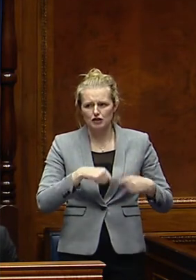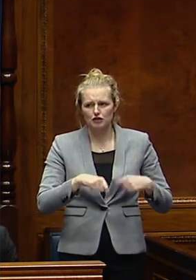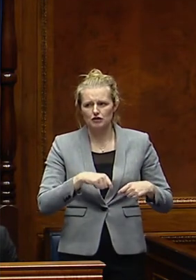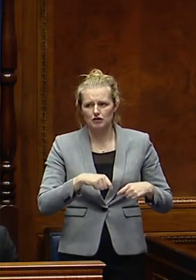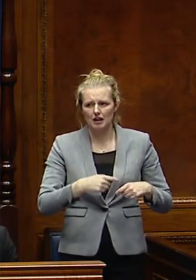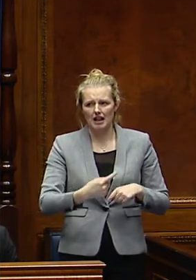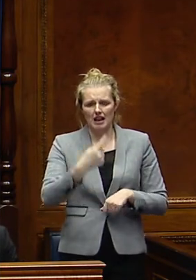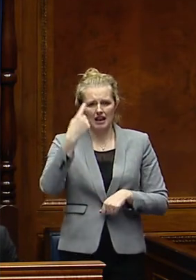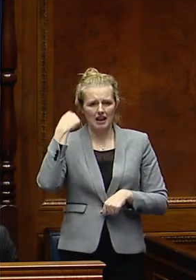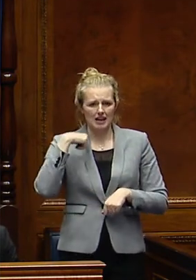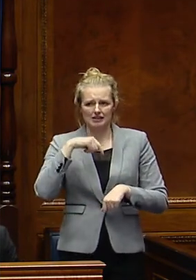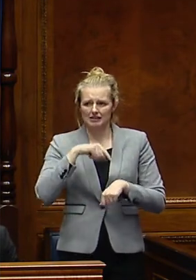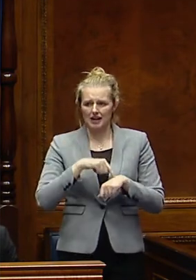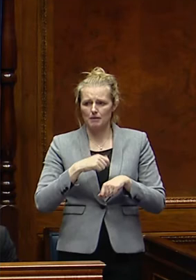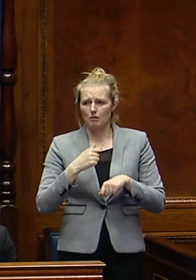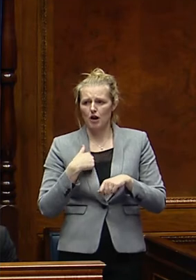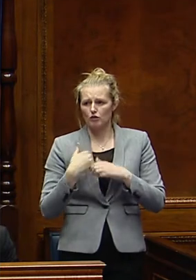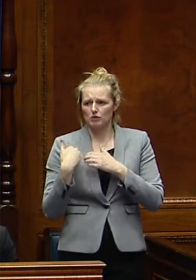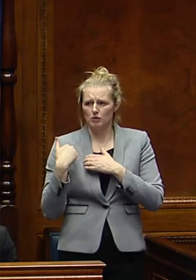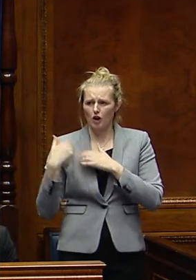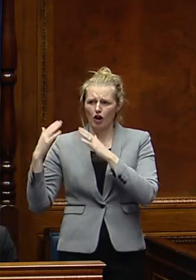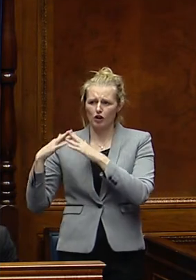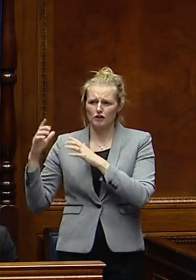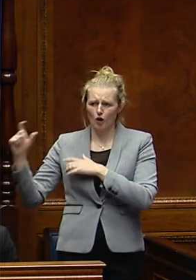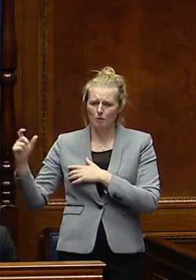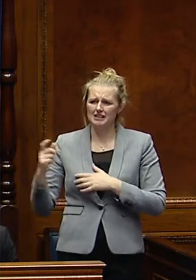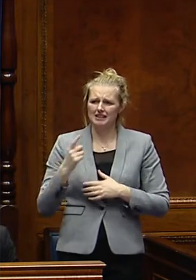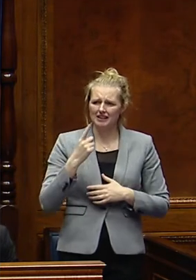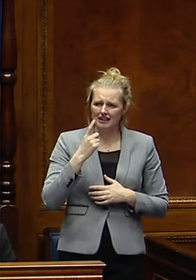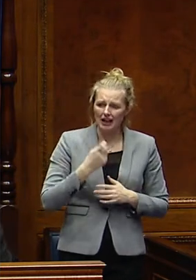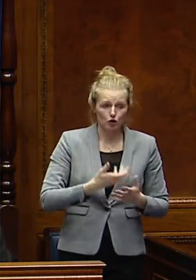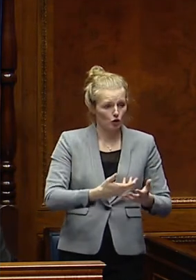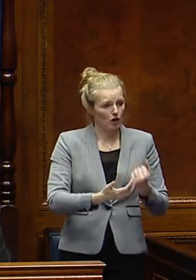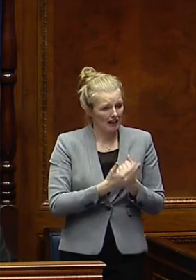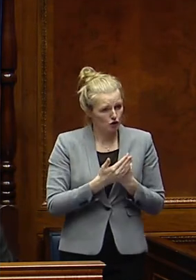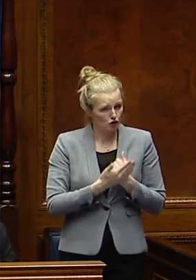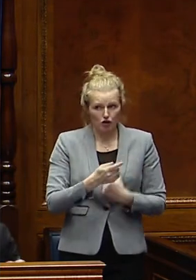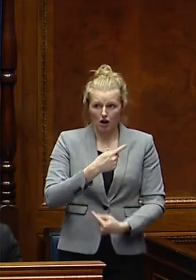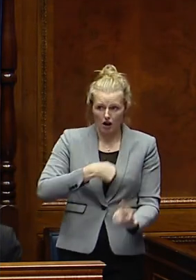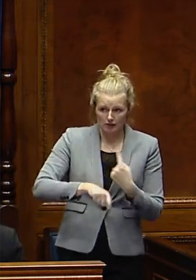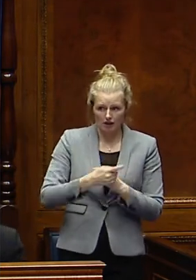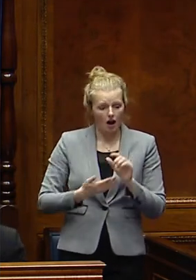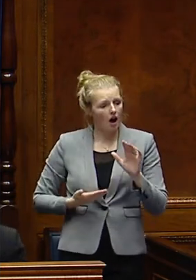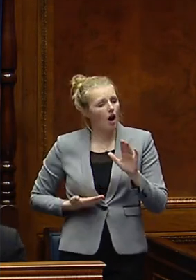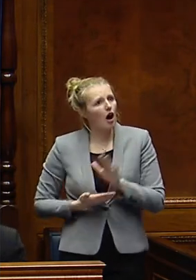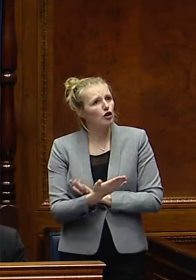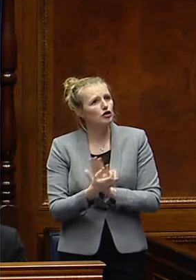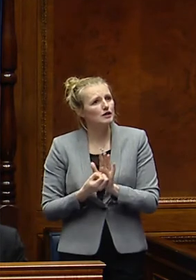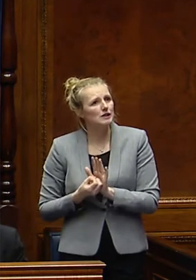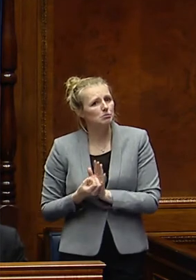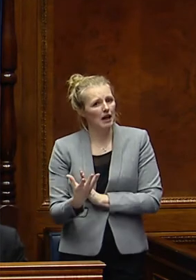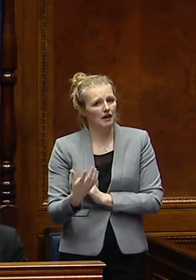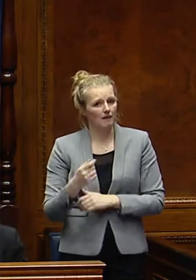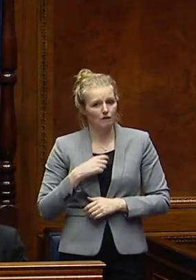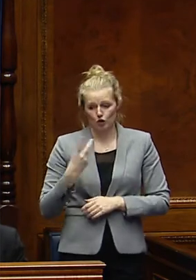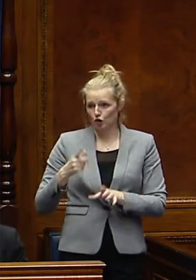left that responsibility to the House of Commons. Can the Minister give an assurance that the underspend for at least two